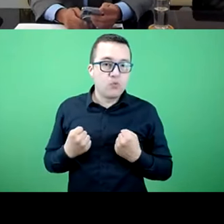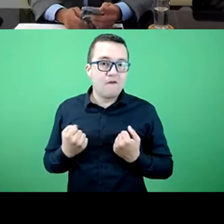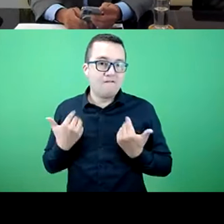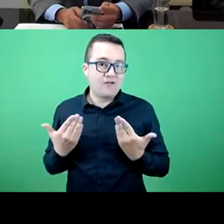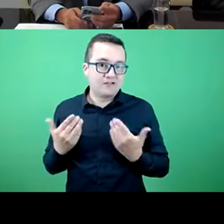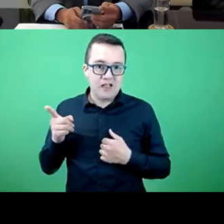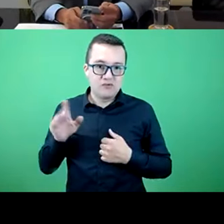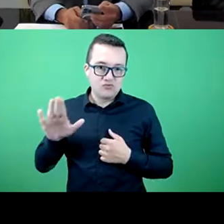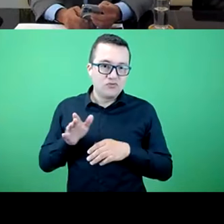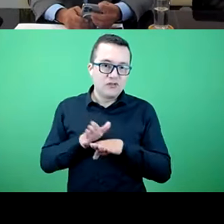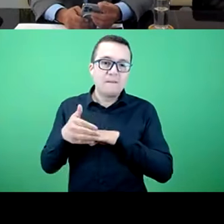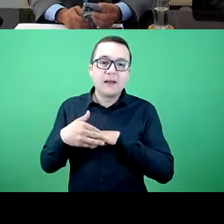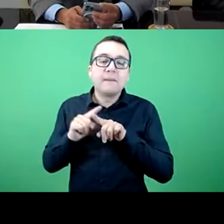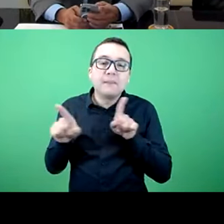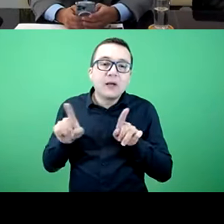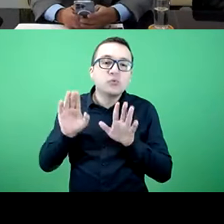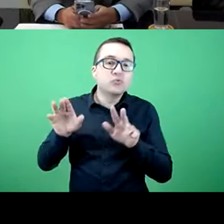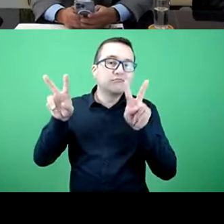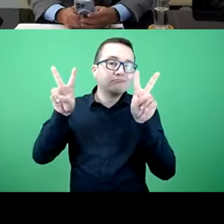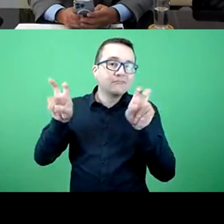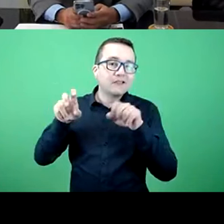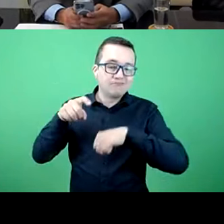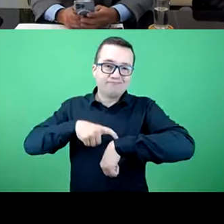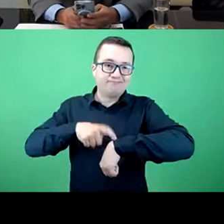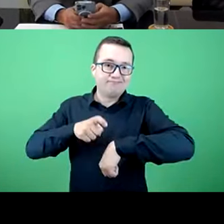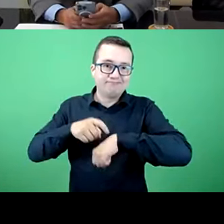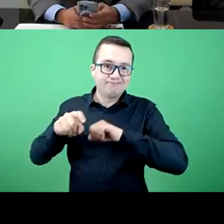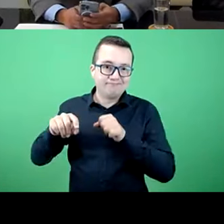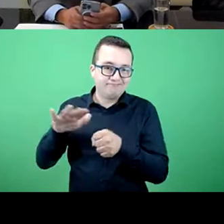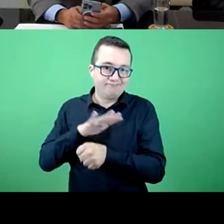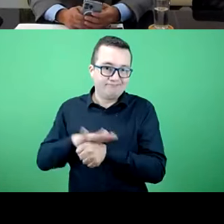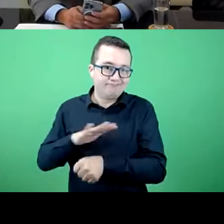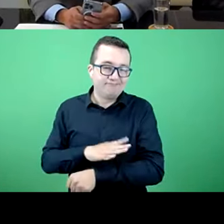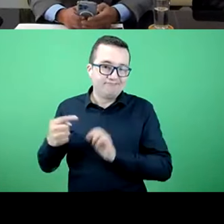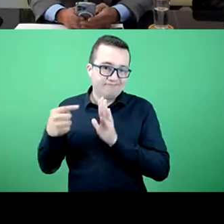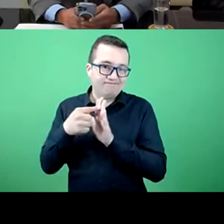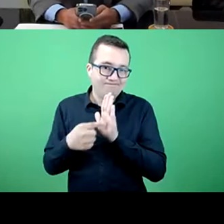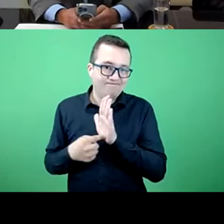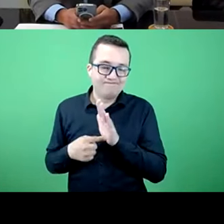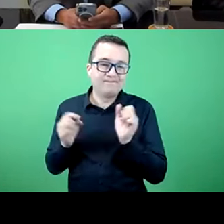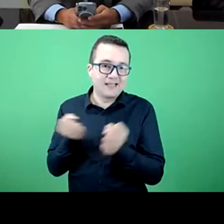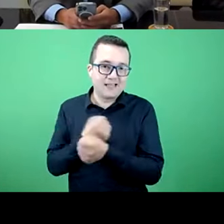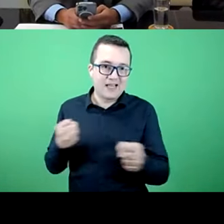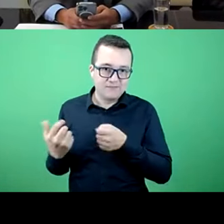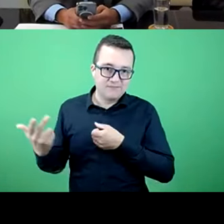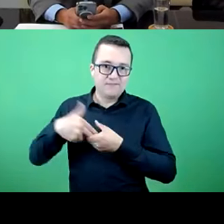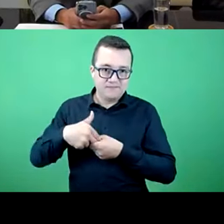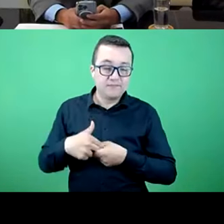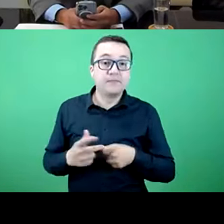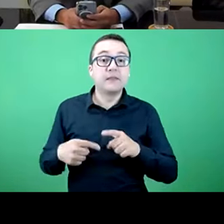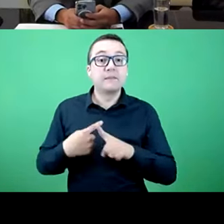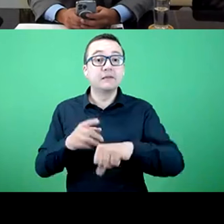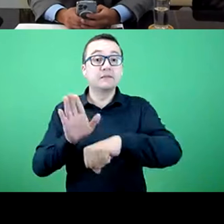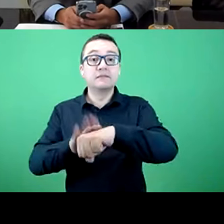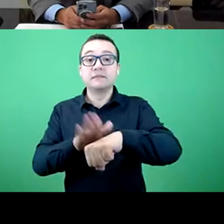but because of other commitments, he will not be joining us in this panel. And I also